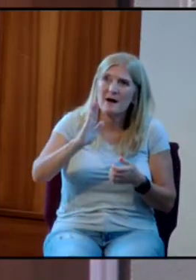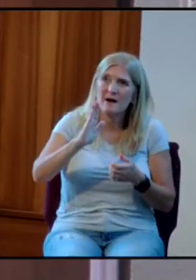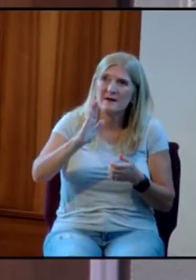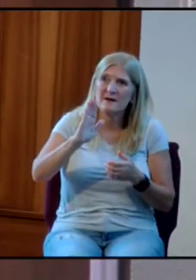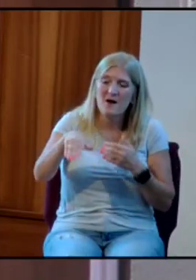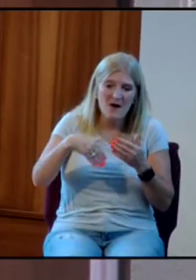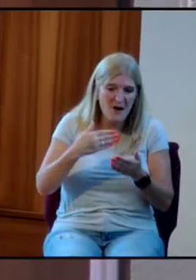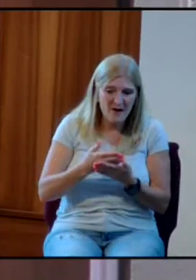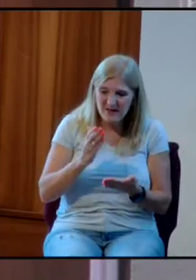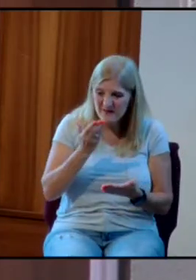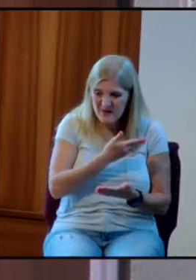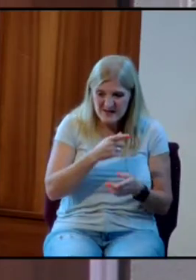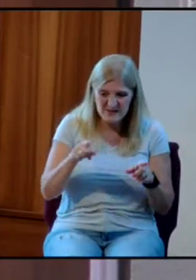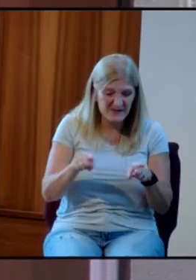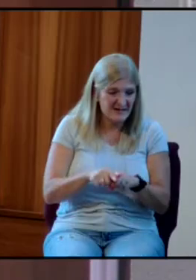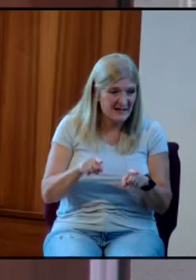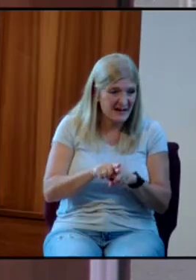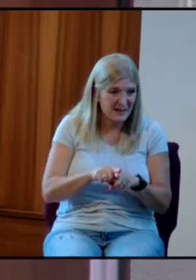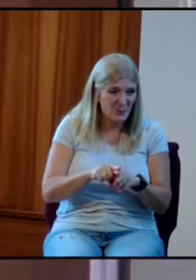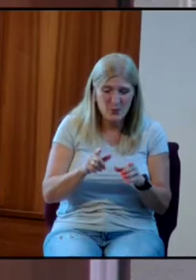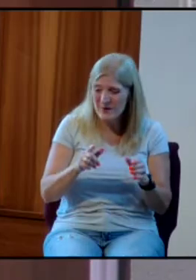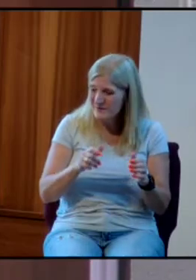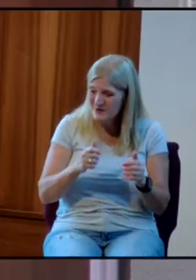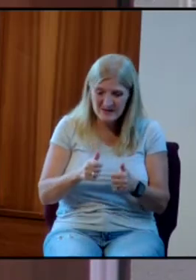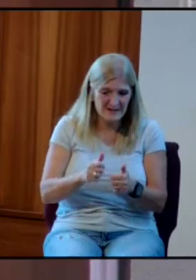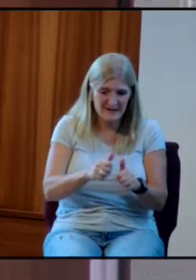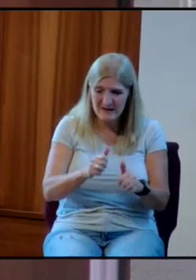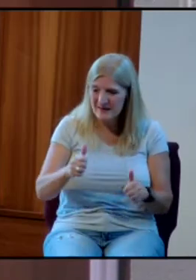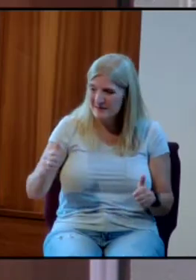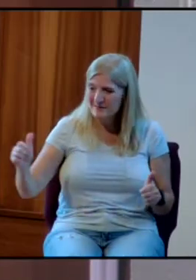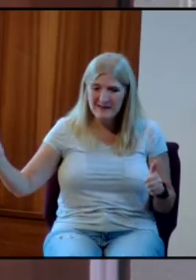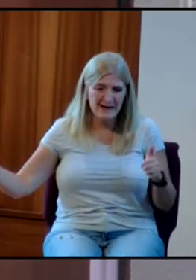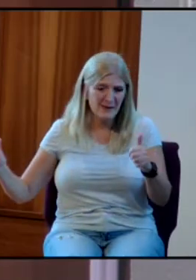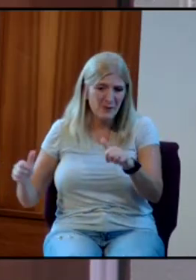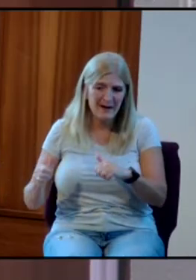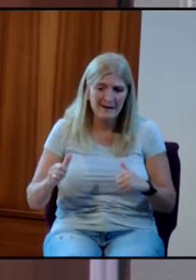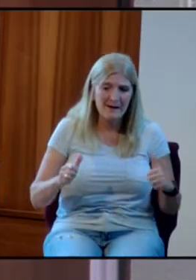sheep have gone astray. We have turned everyone to his own way.